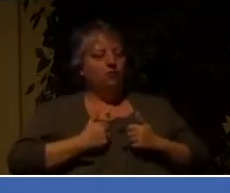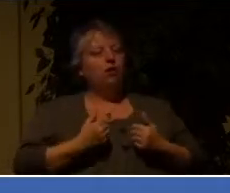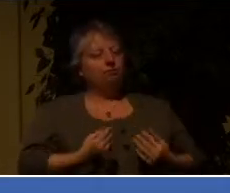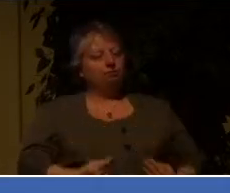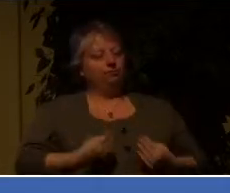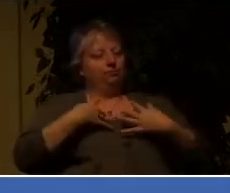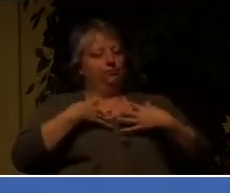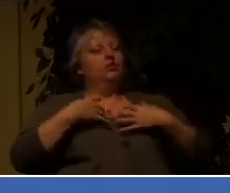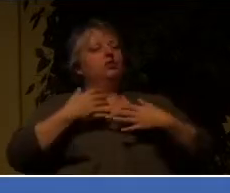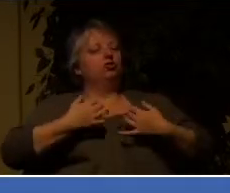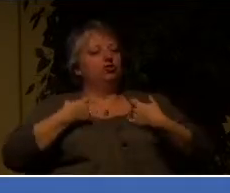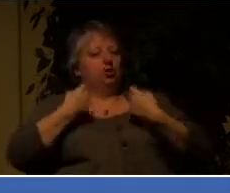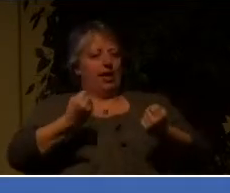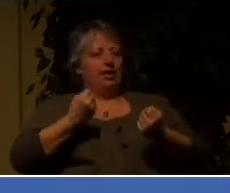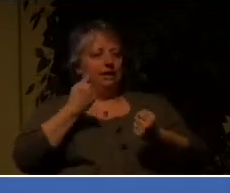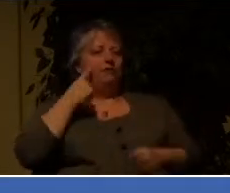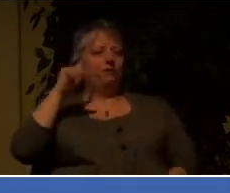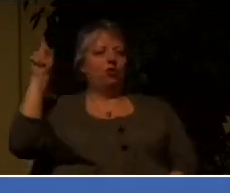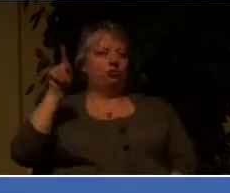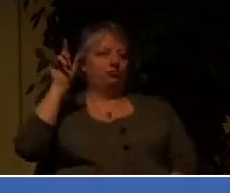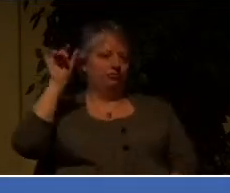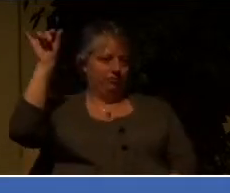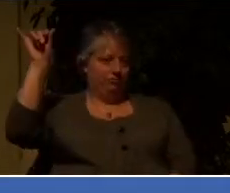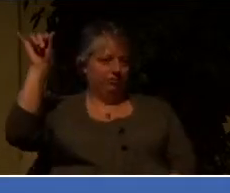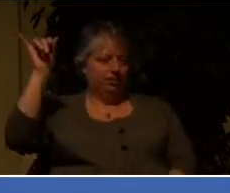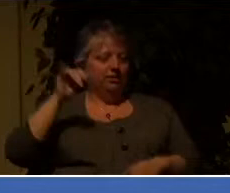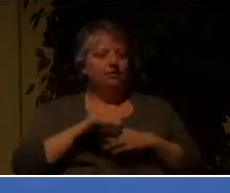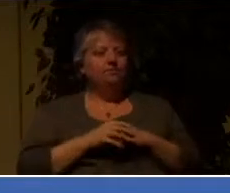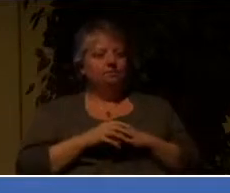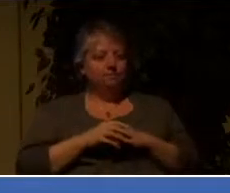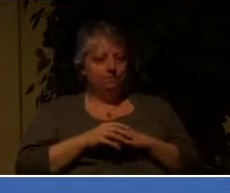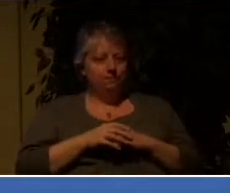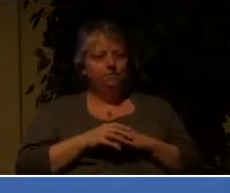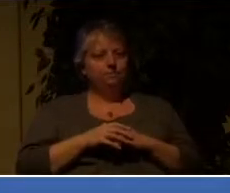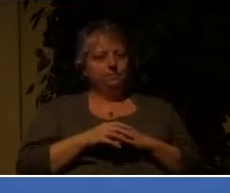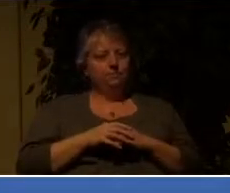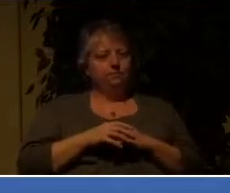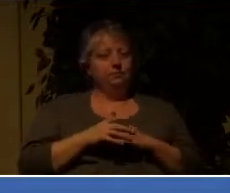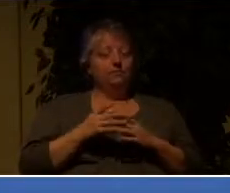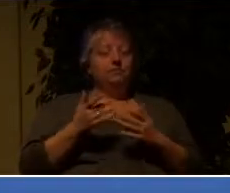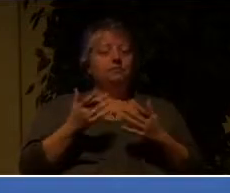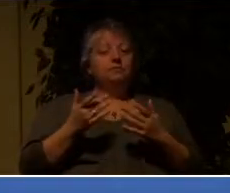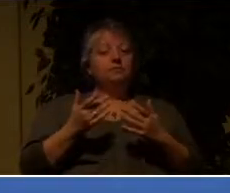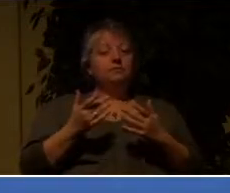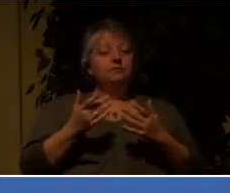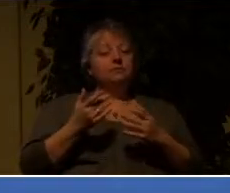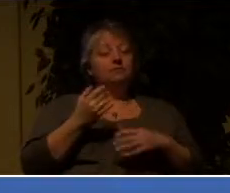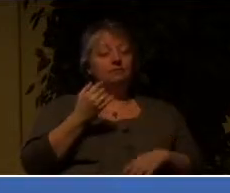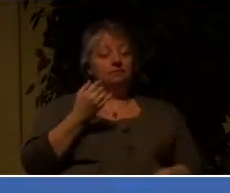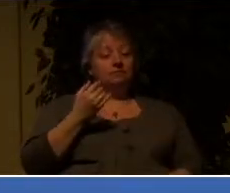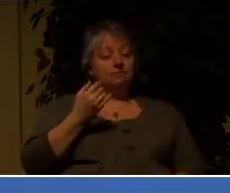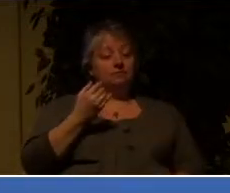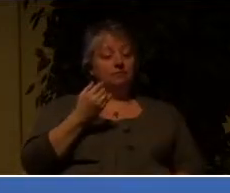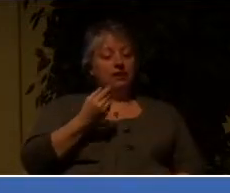hold glory that we could not otherwise hold.